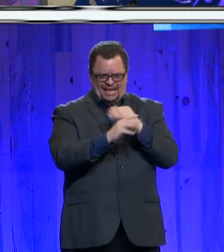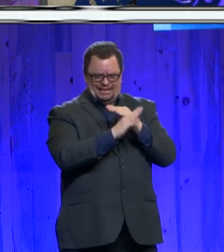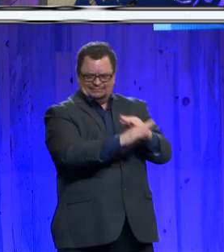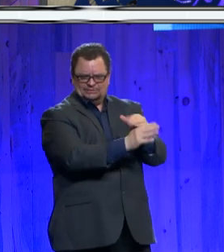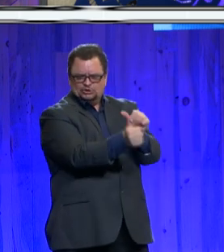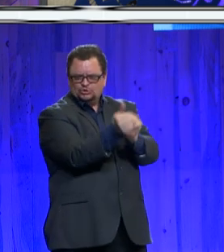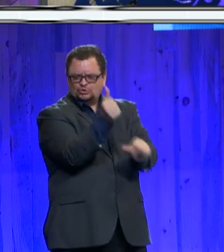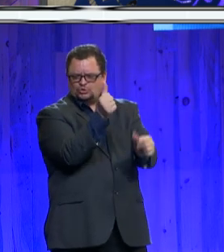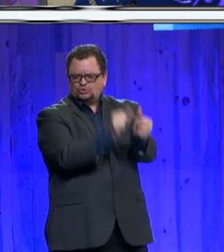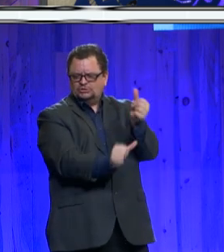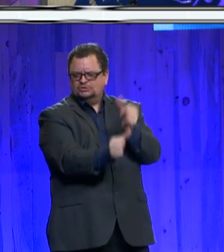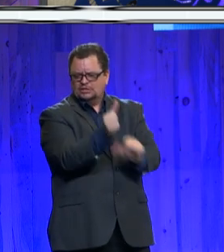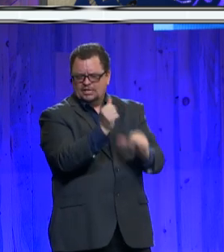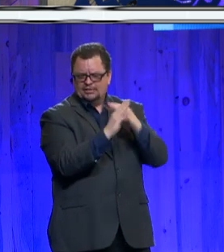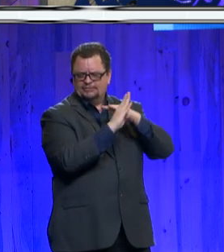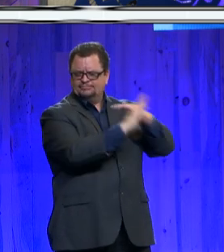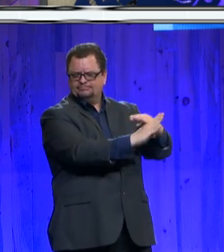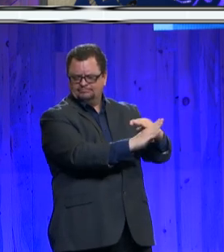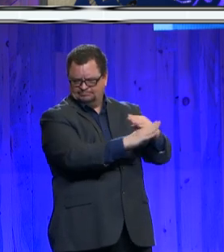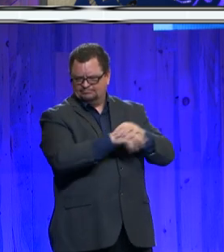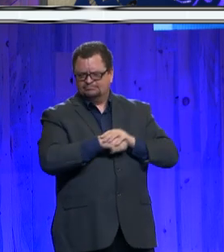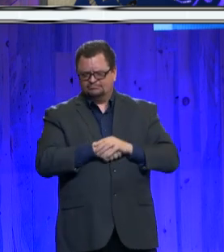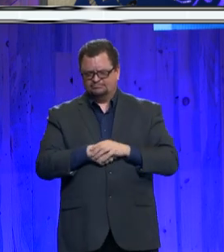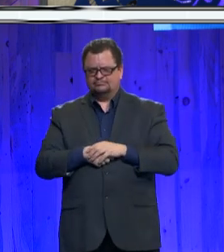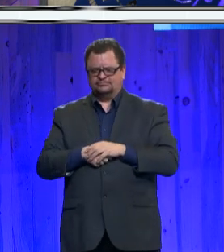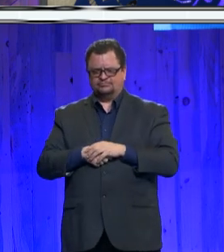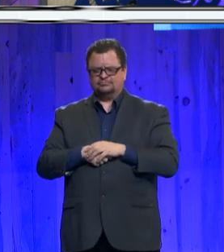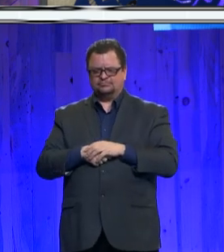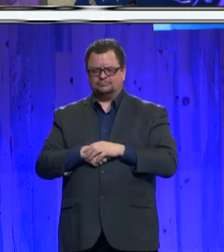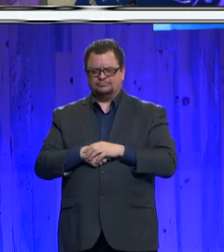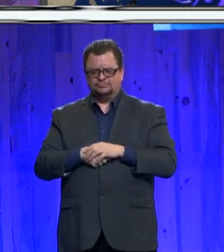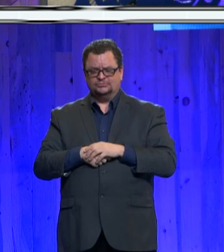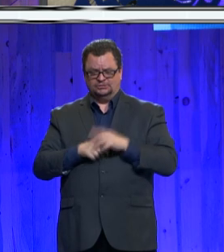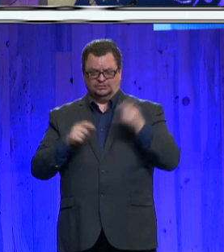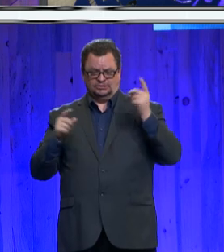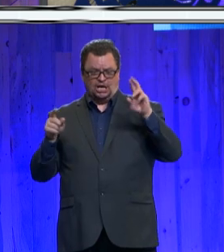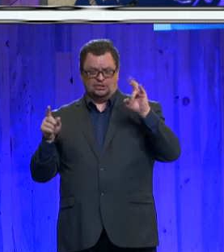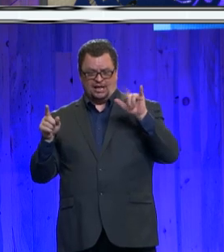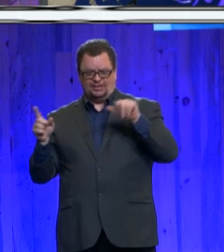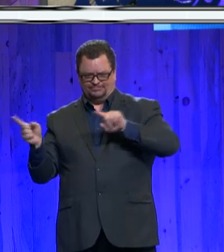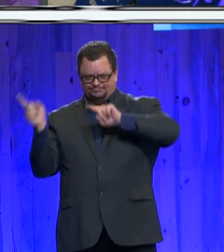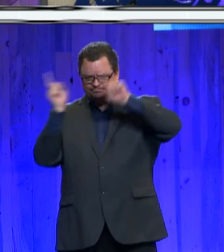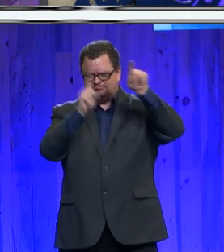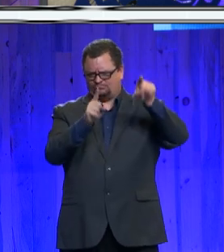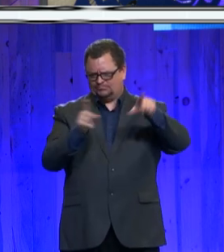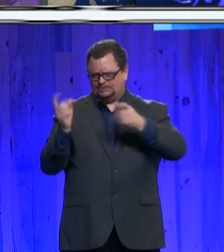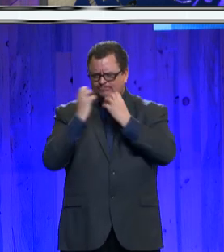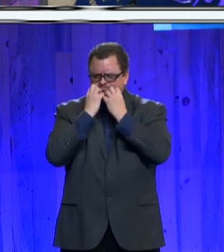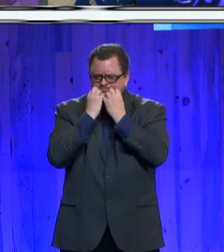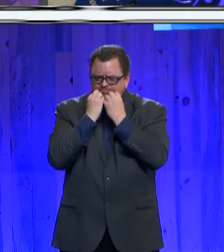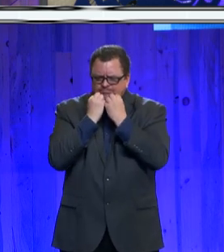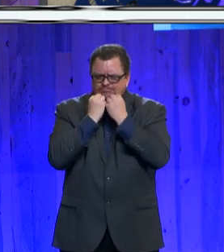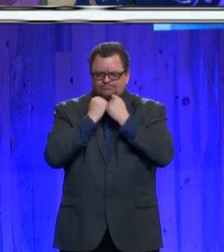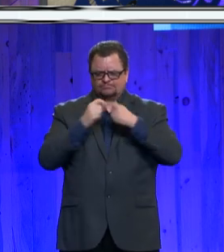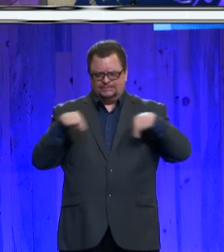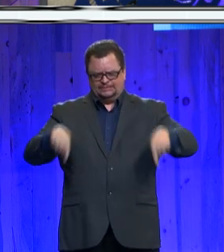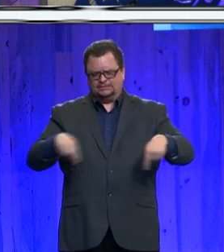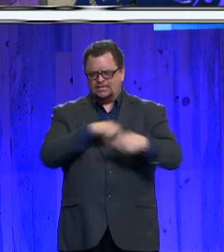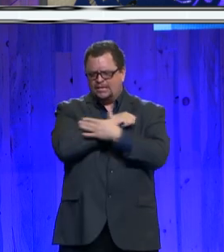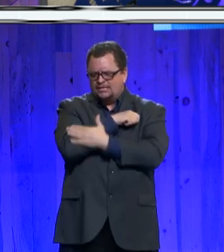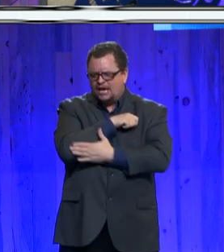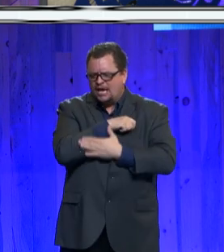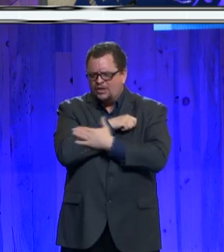Dr. Kelly and his team are an undeniable asset, both Del Paso County and the other 20 counties his office already